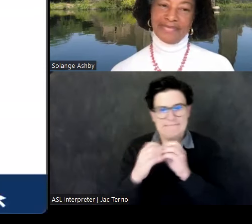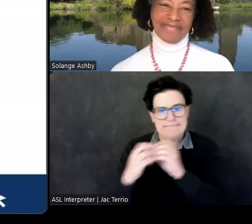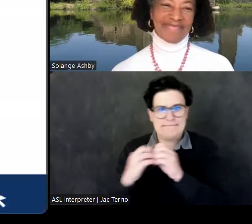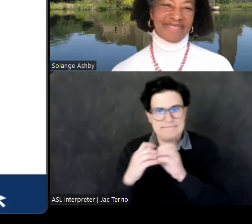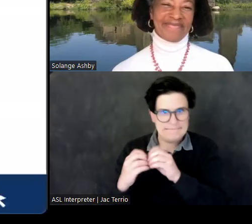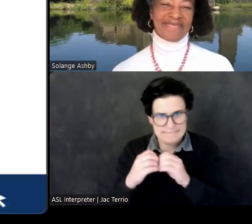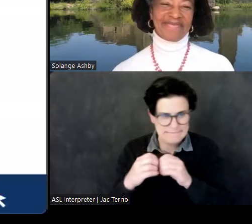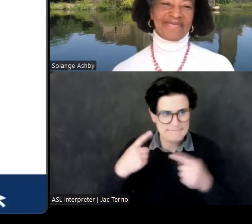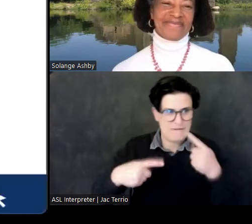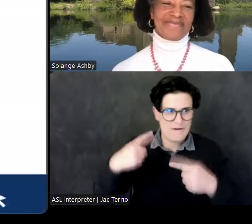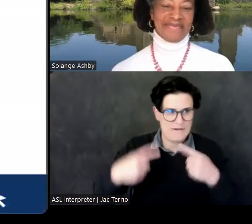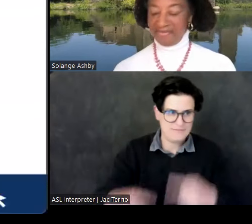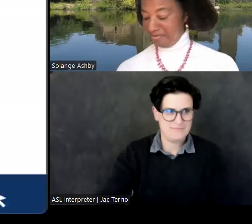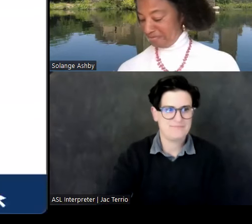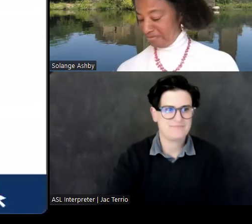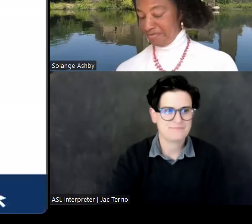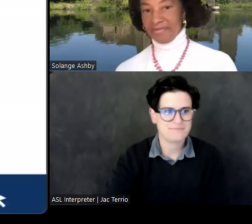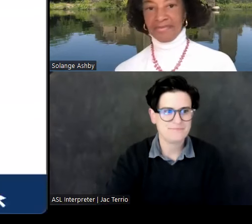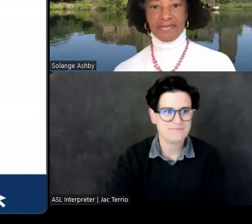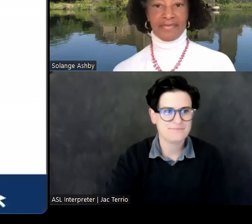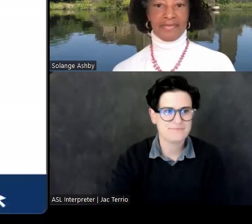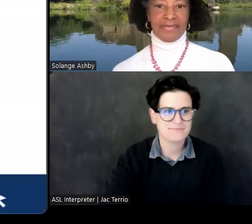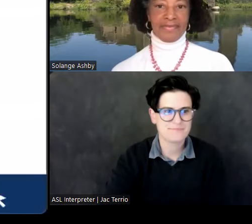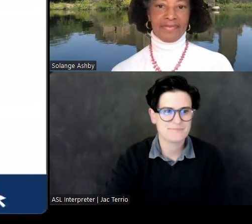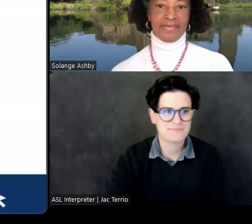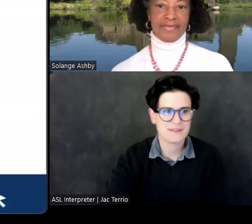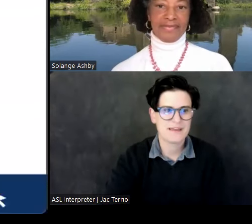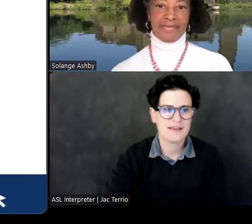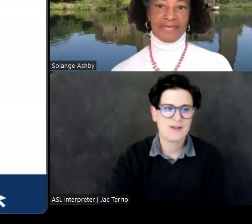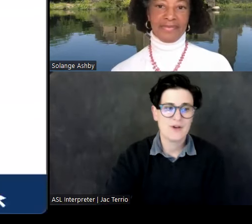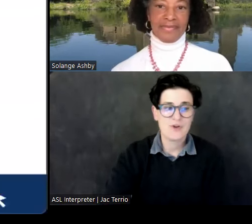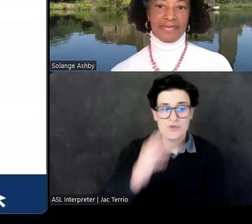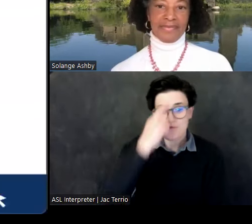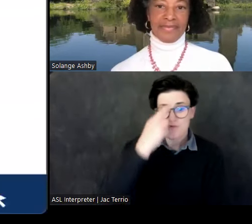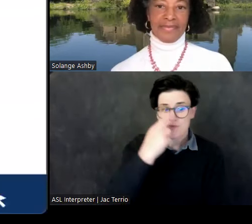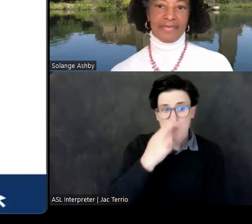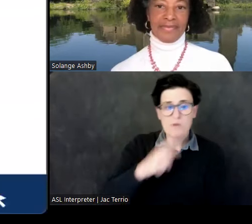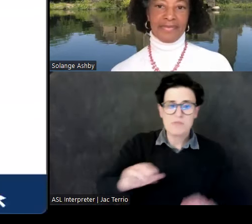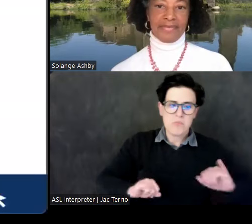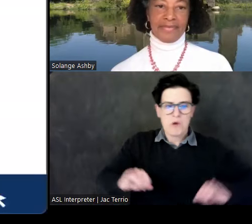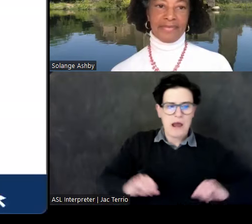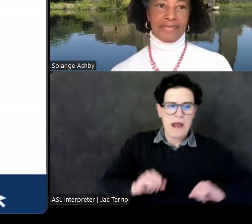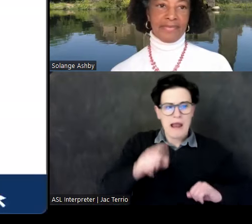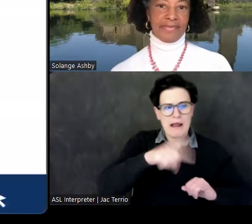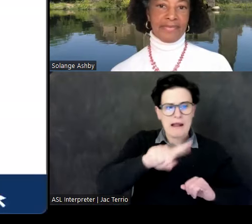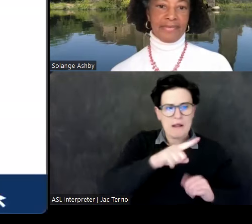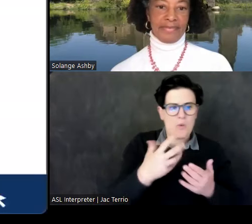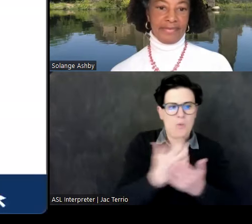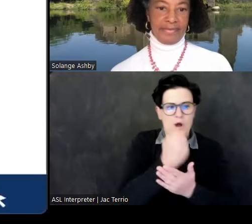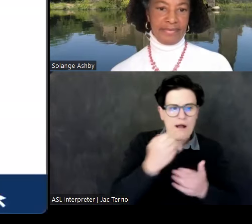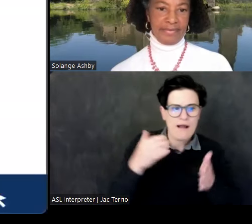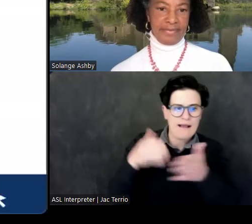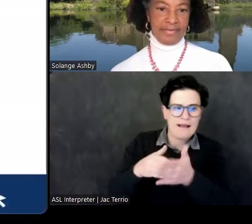The Romans, of course, liked to cast this as the victory, but that doesn't account for the un-Roman failure to incorporate